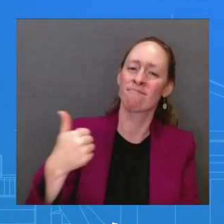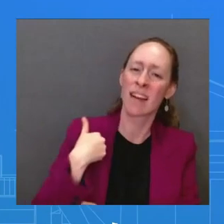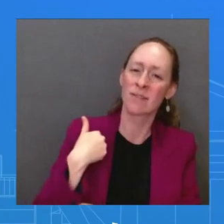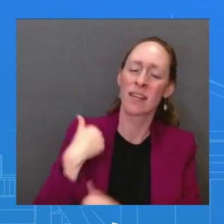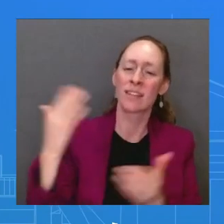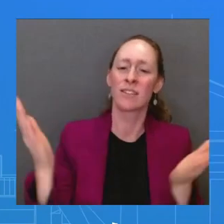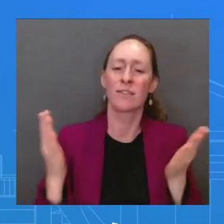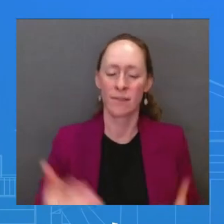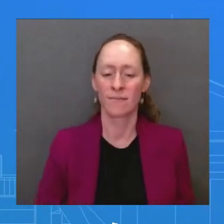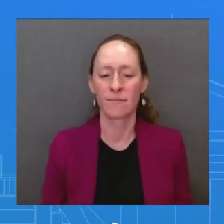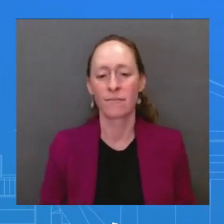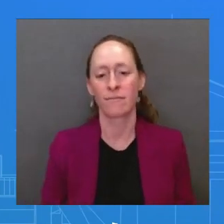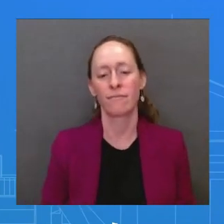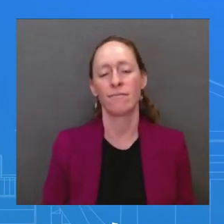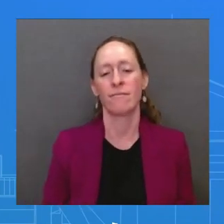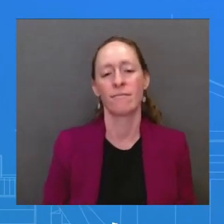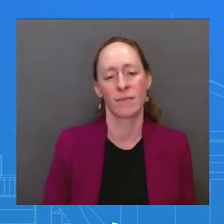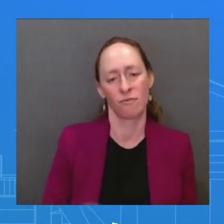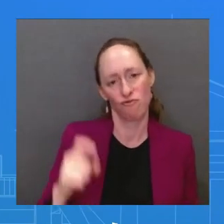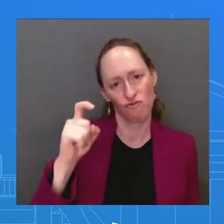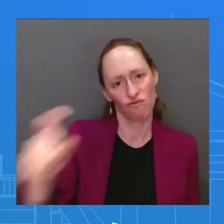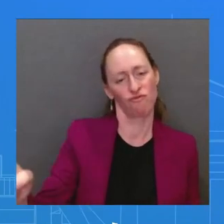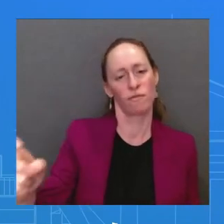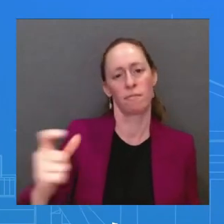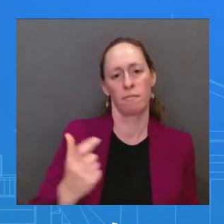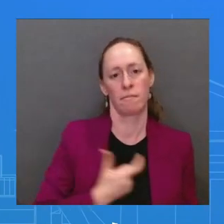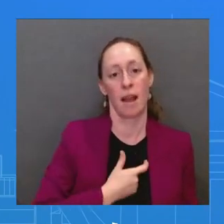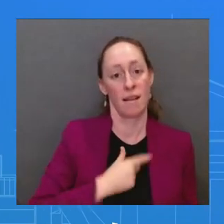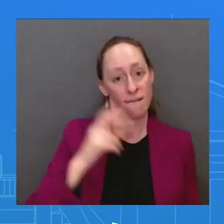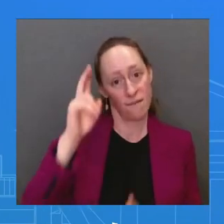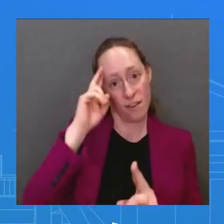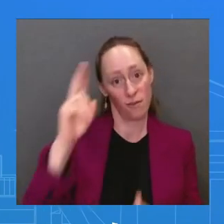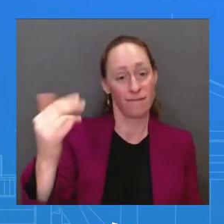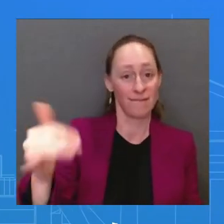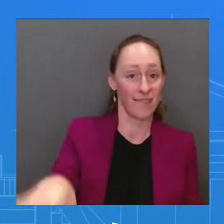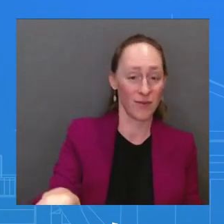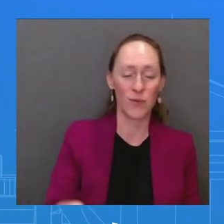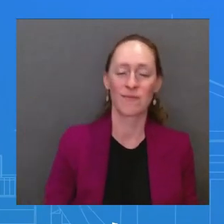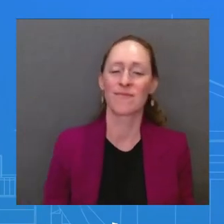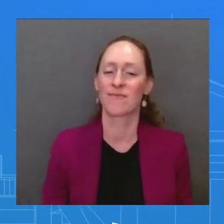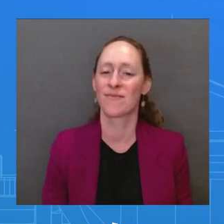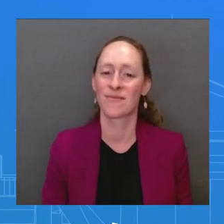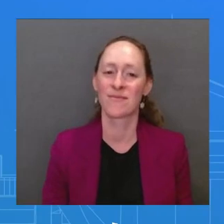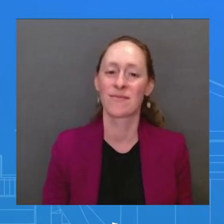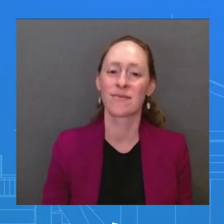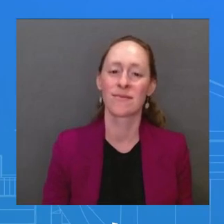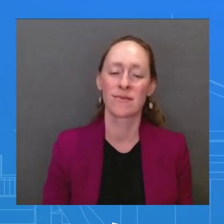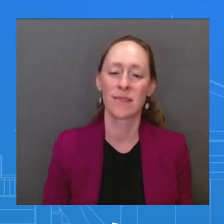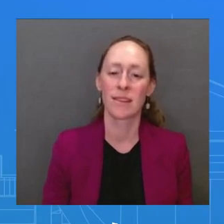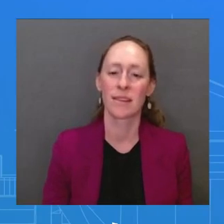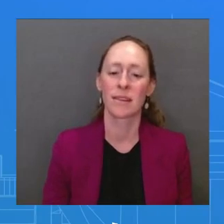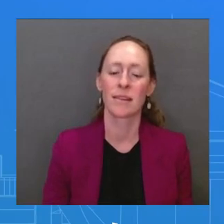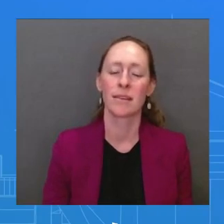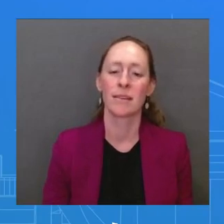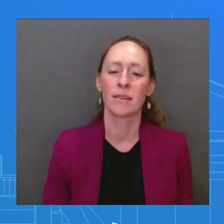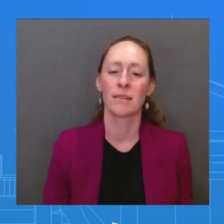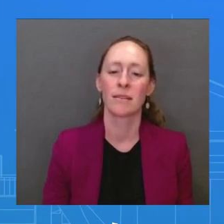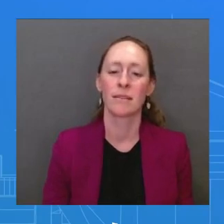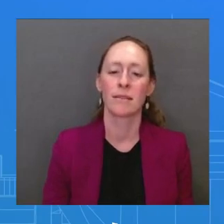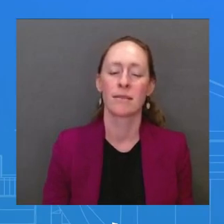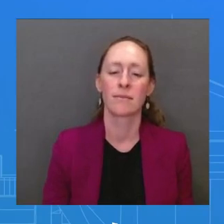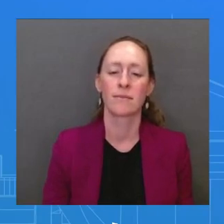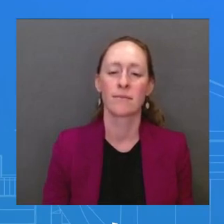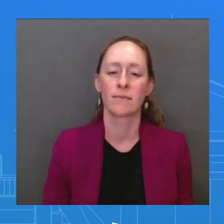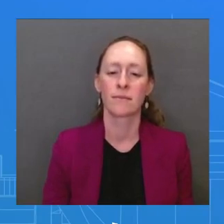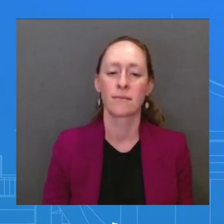at the White House this afternoon. Now, as you all know, the President believes that education beyond high school should unlock doors to